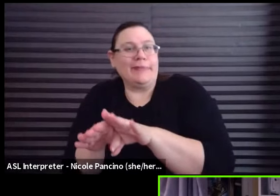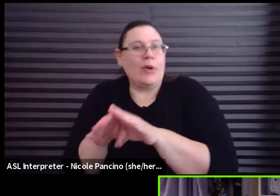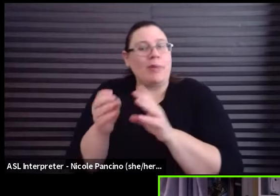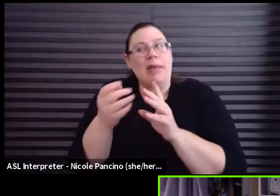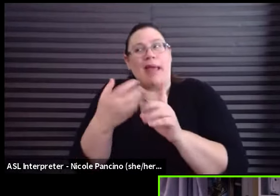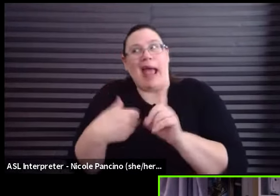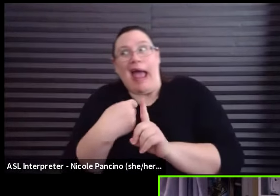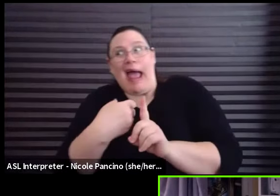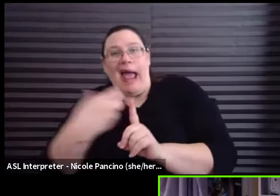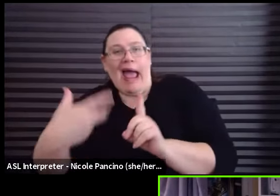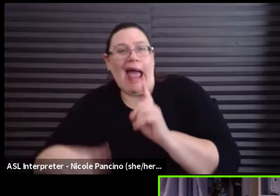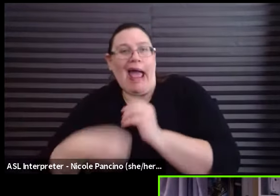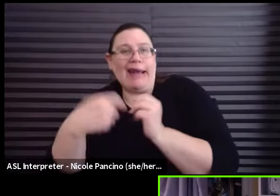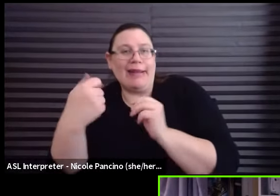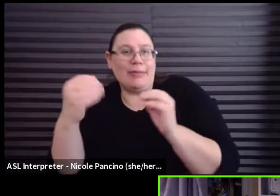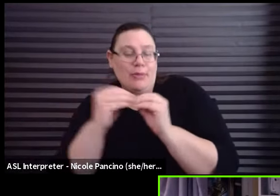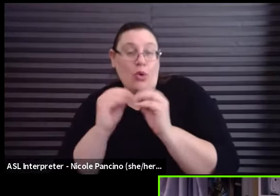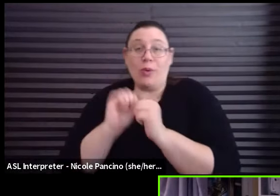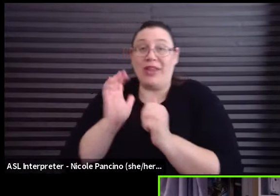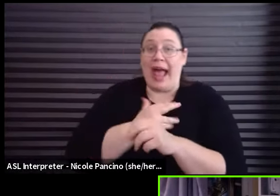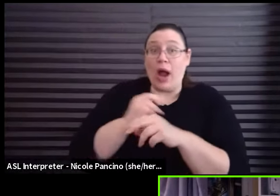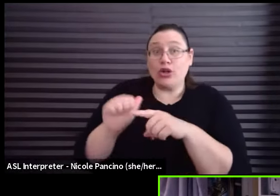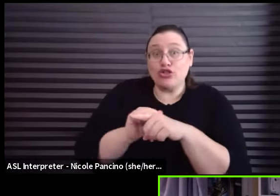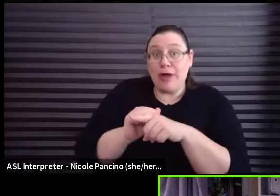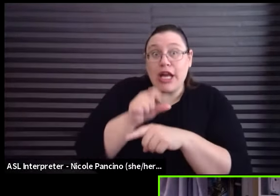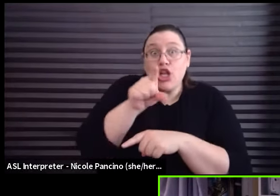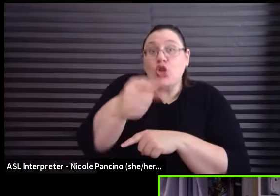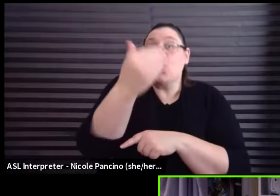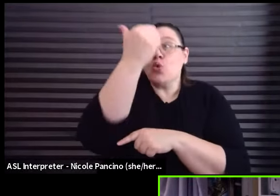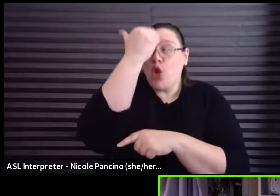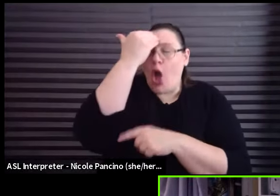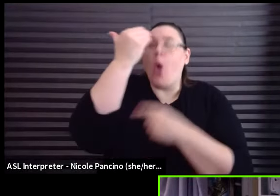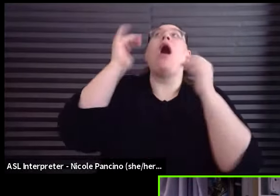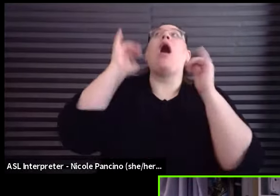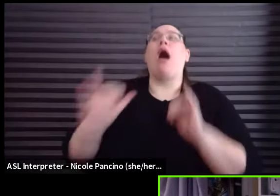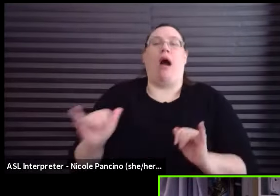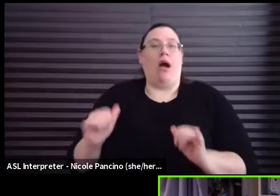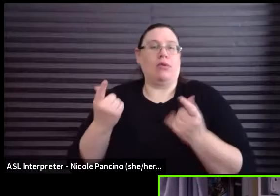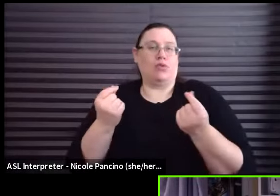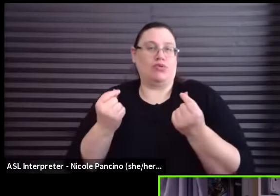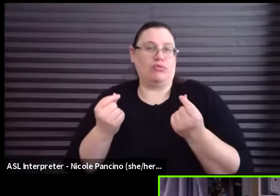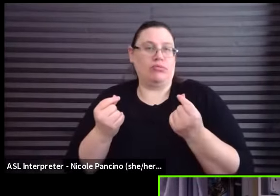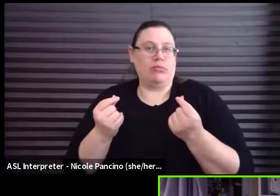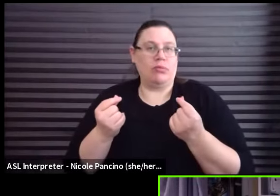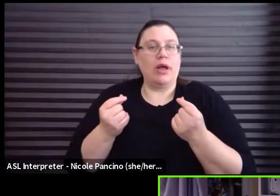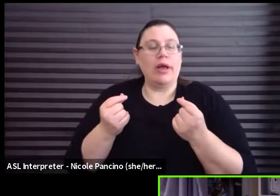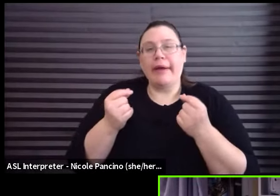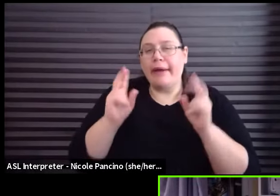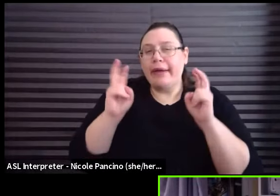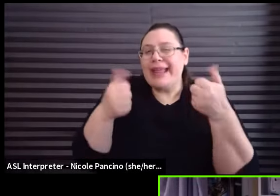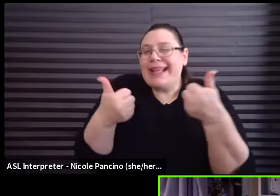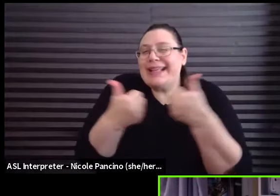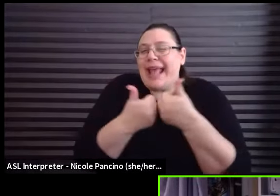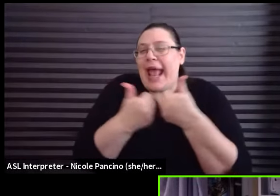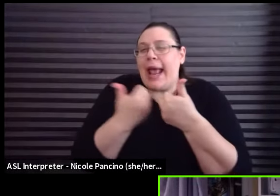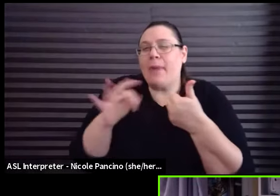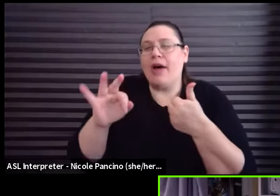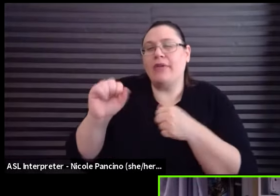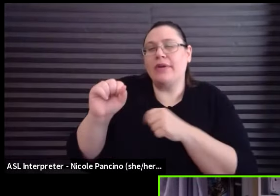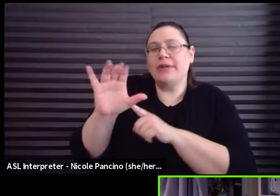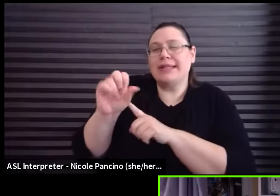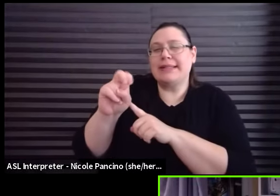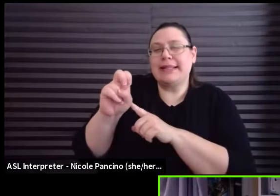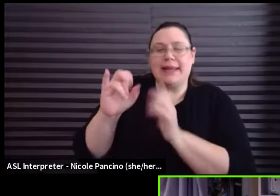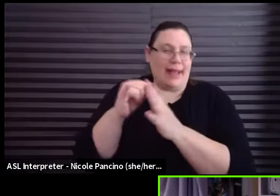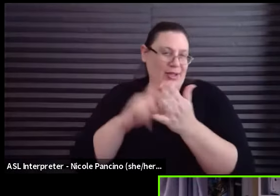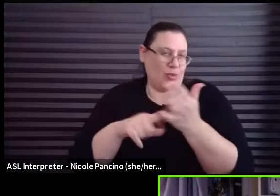through our training, you'll know what to do. You'll know exactly, well, I understand the game of the scene, which is what we call our